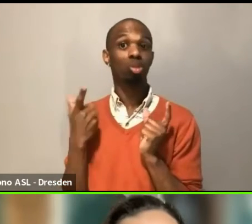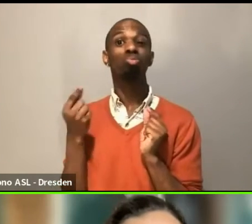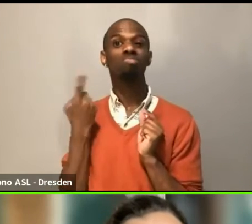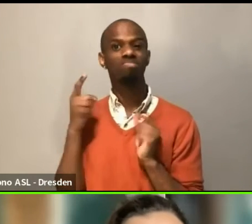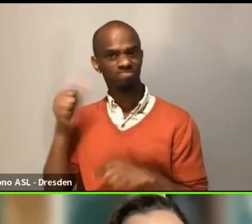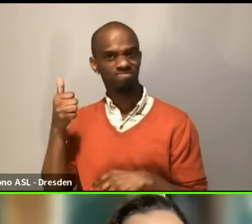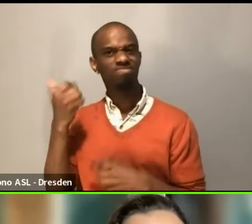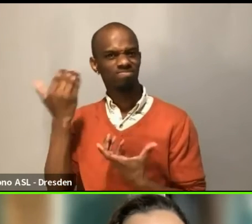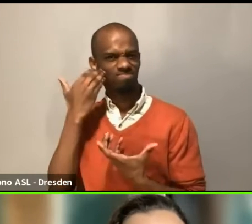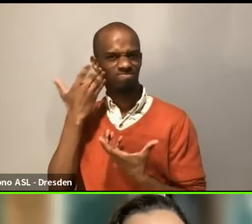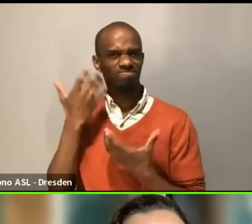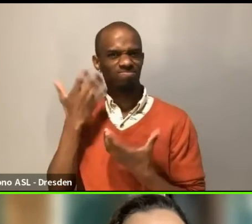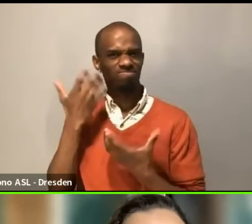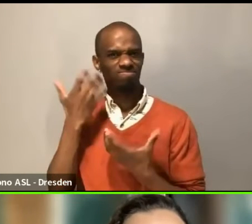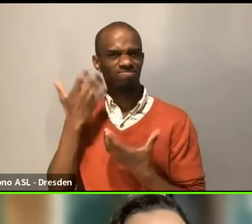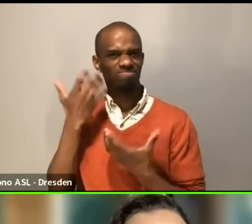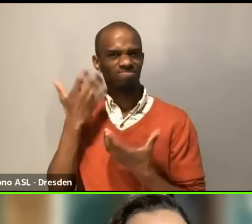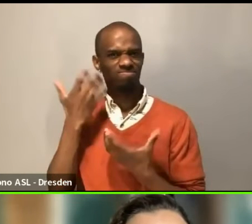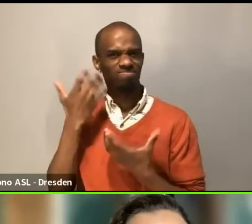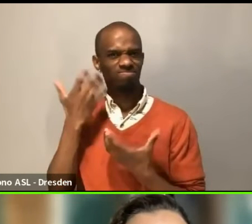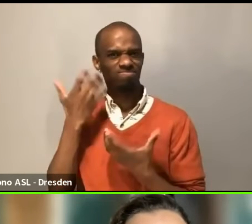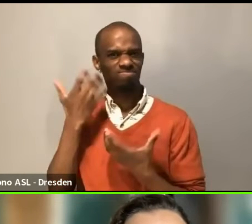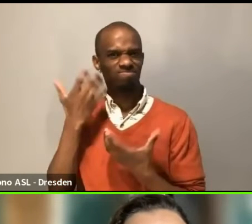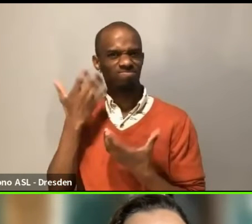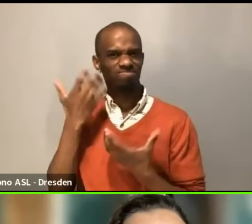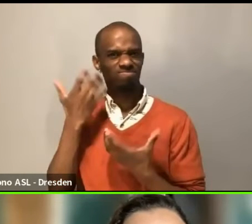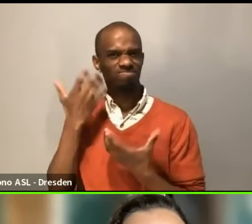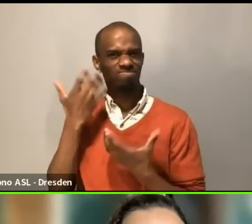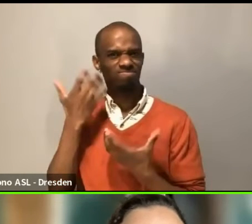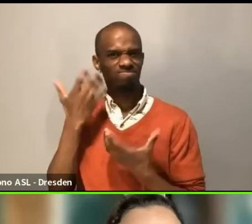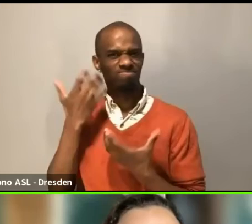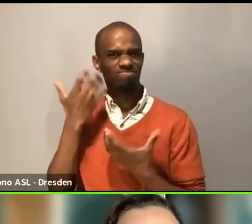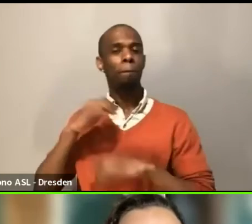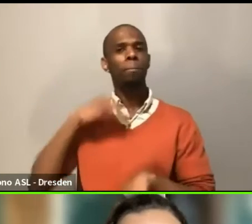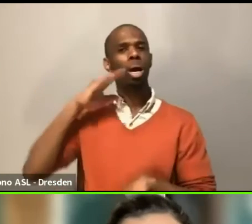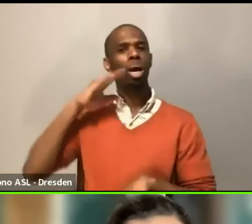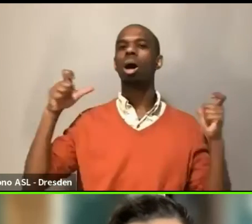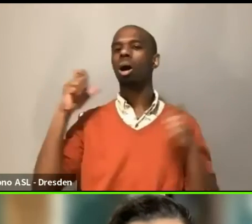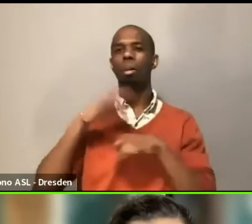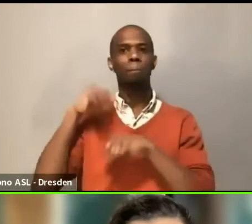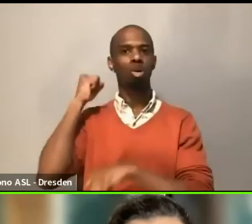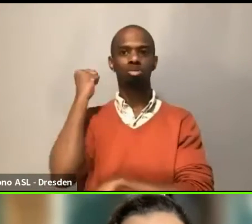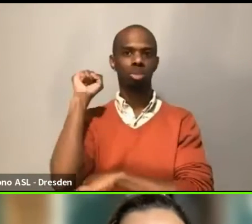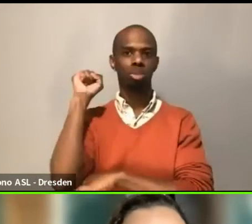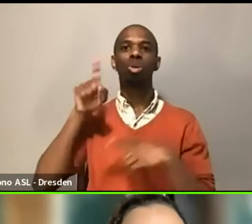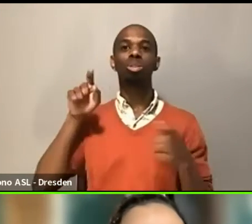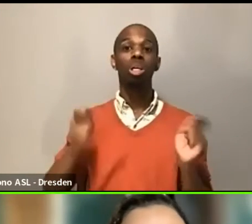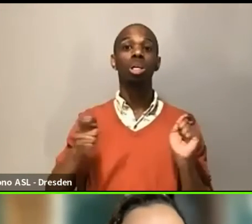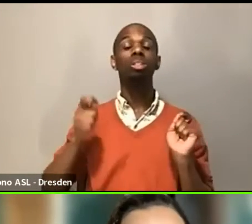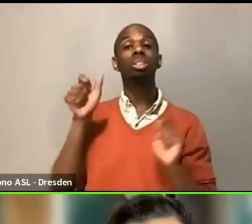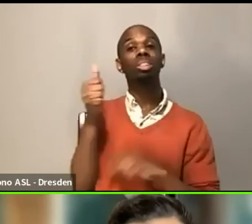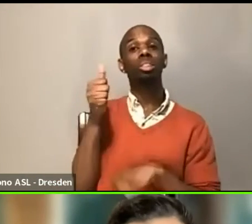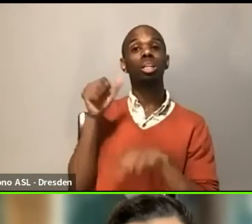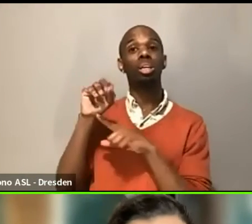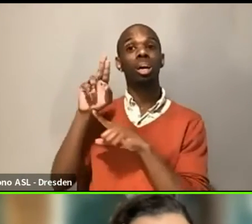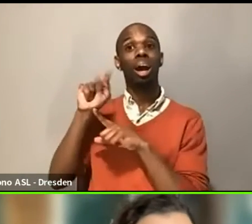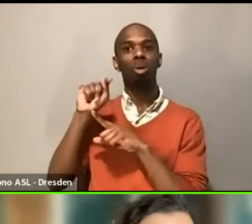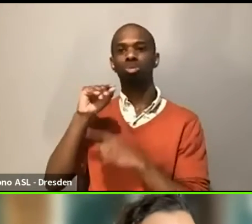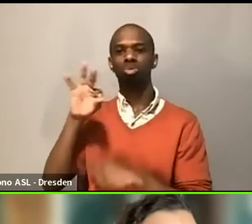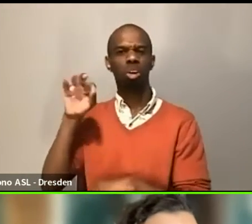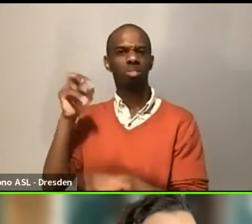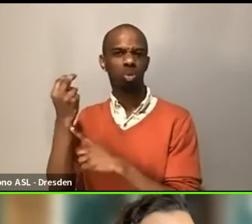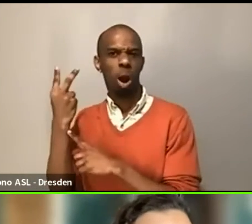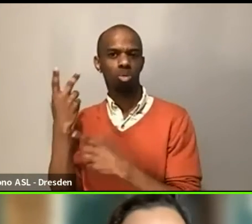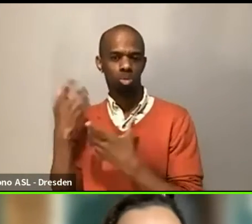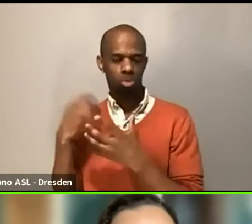Like to give an example, you know, I know that there's a big movement to change like the 10 out of the 12s, which makes complete sense to me, right?